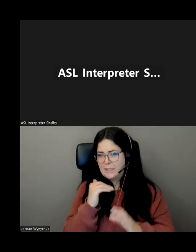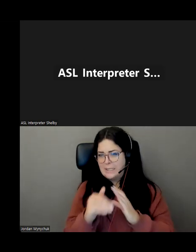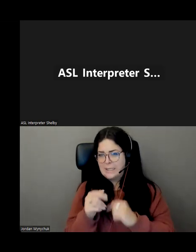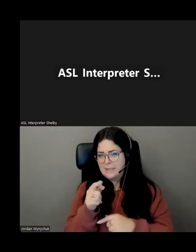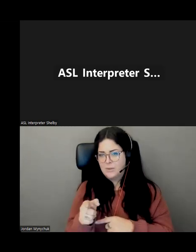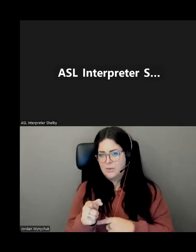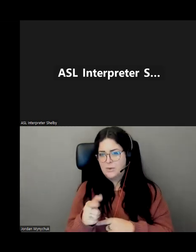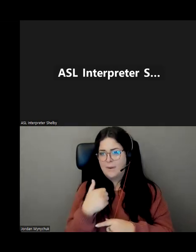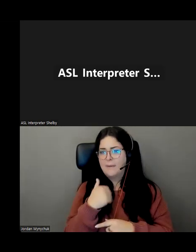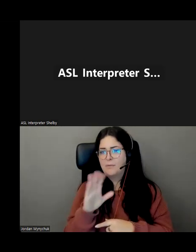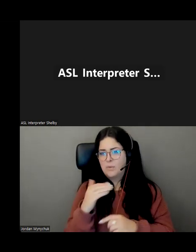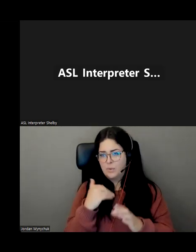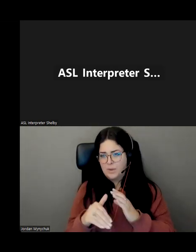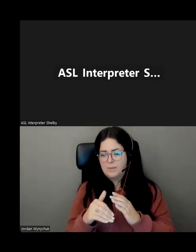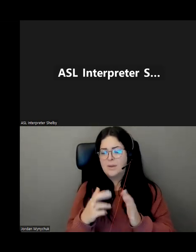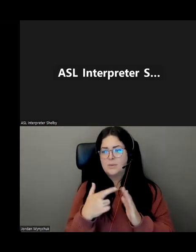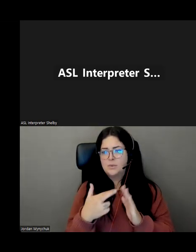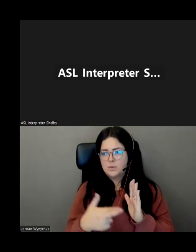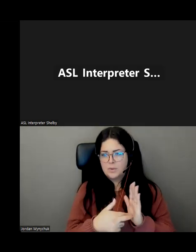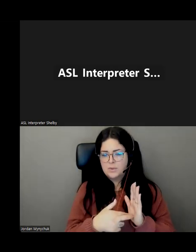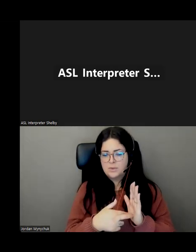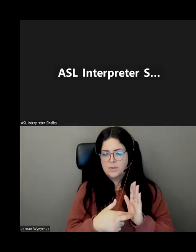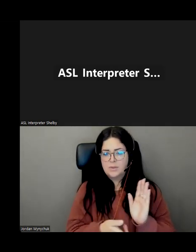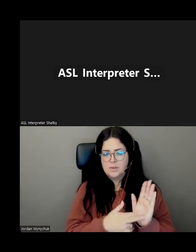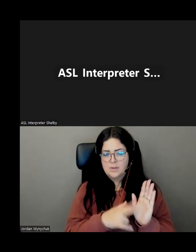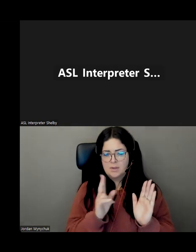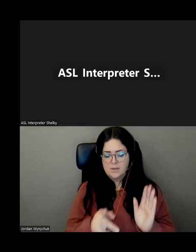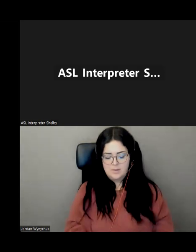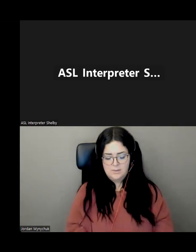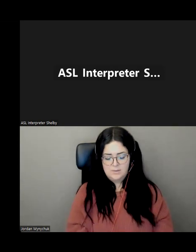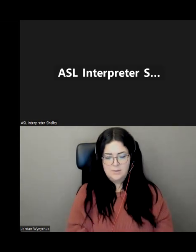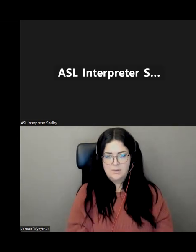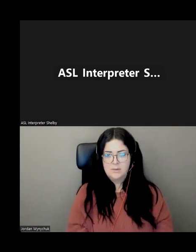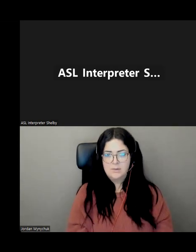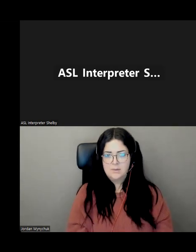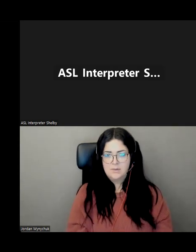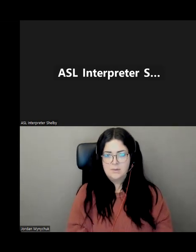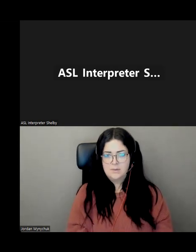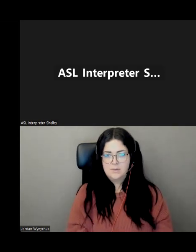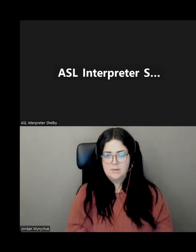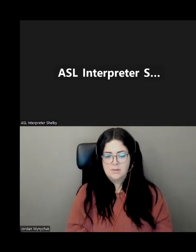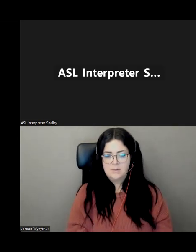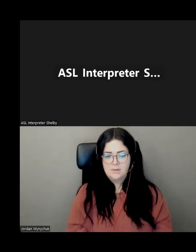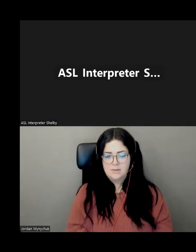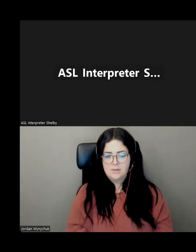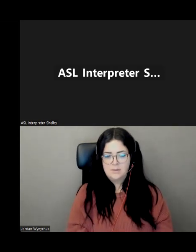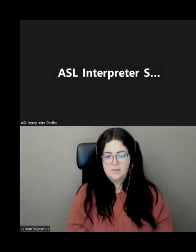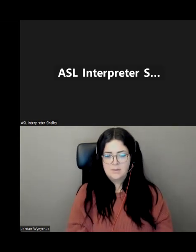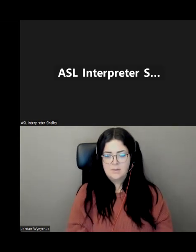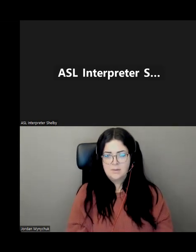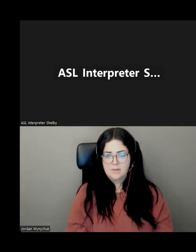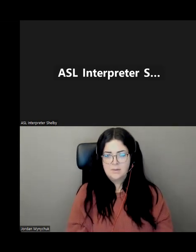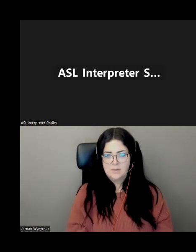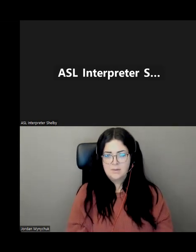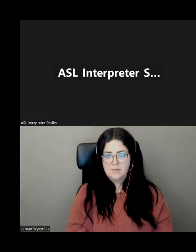i do have your email through the registration if that user price correct email address you used yes shortly after this presentation i will be